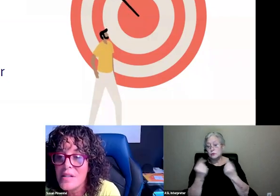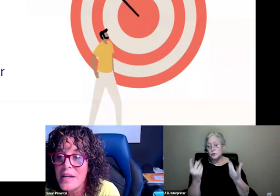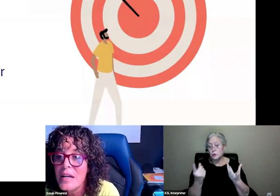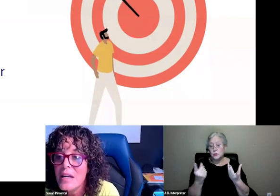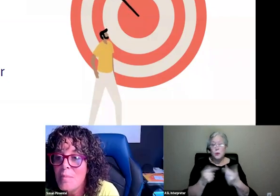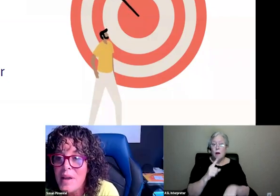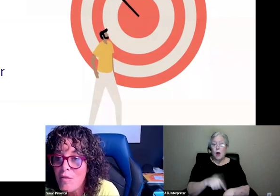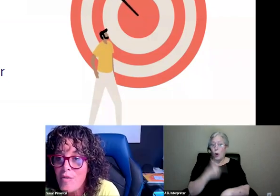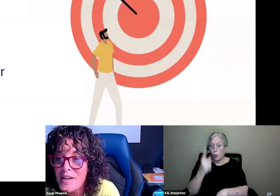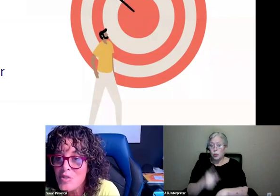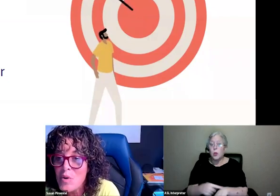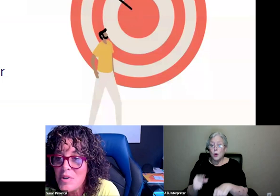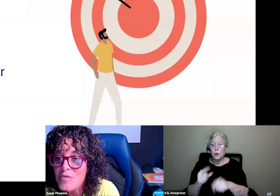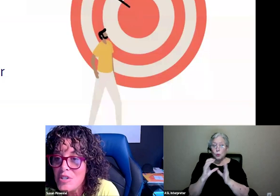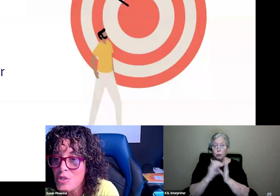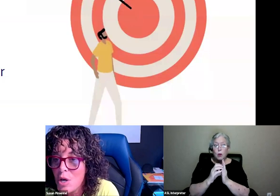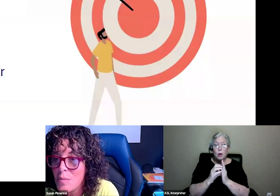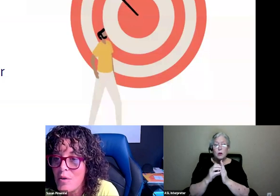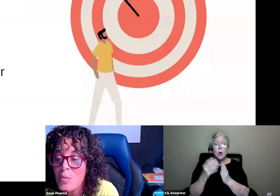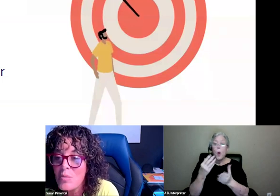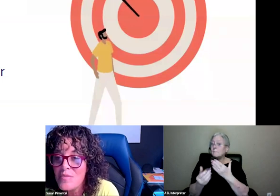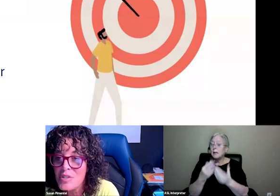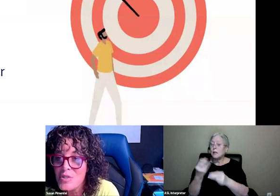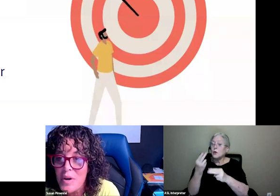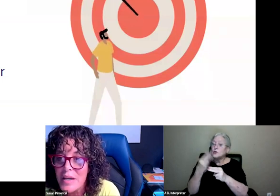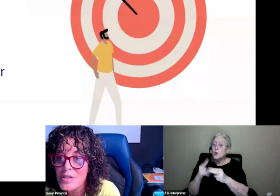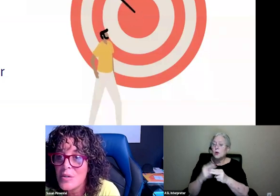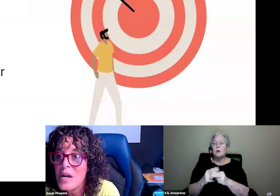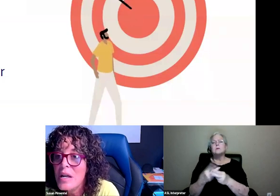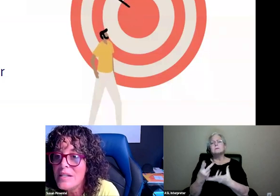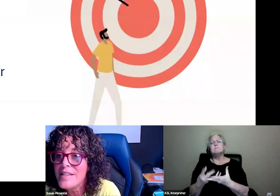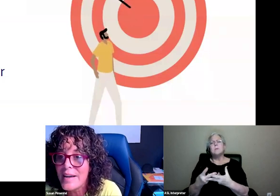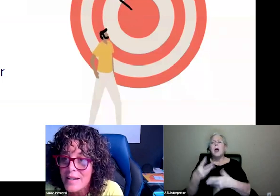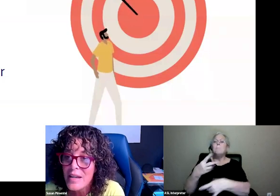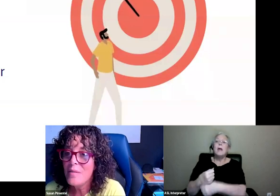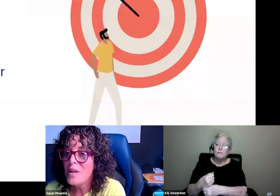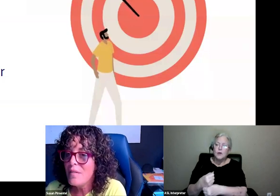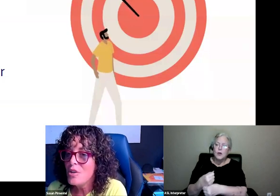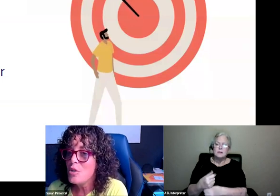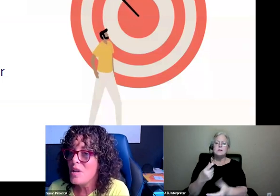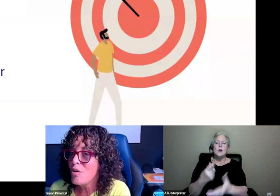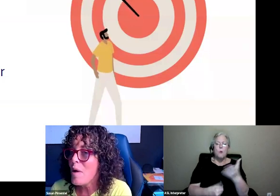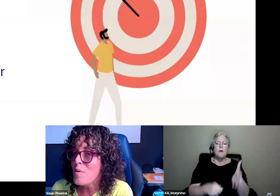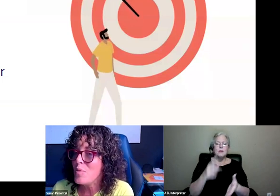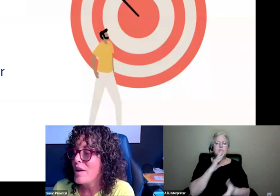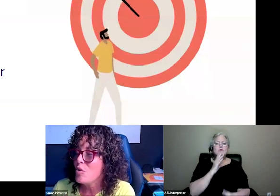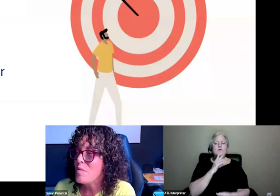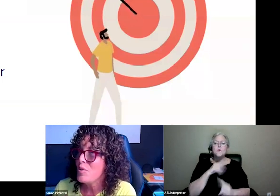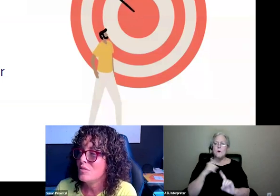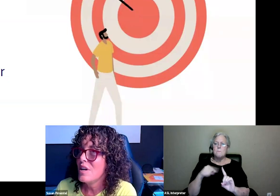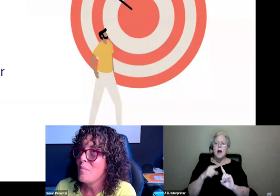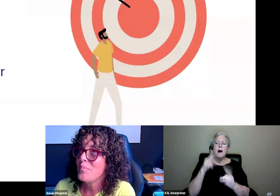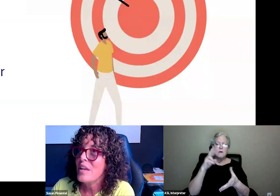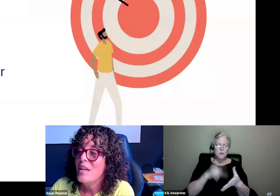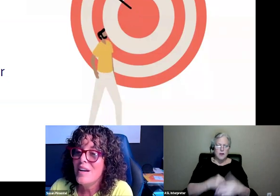short piece, like paraphrase what we've just talked about or what we've just read. So, it's that, you know, you hear about people, I know